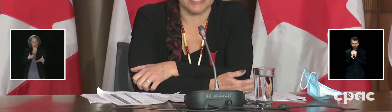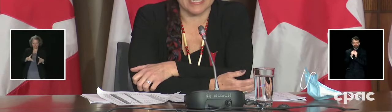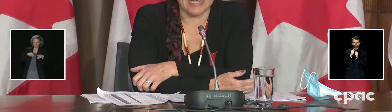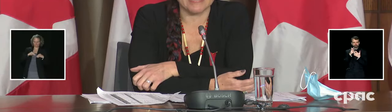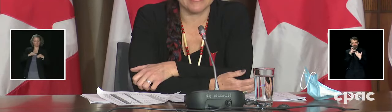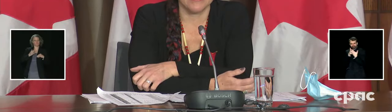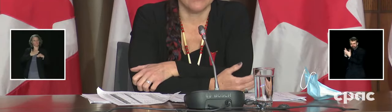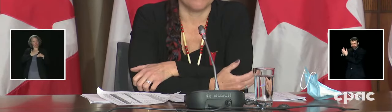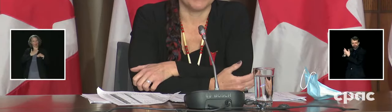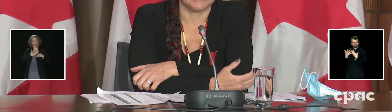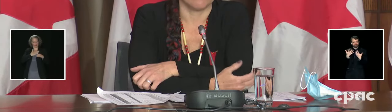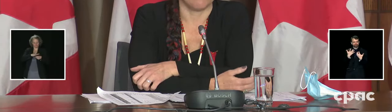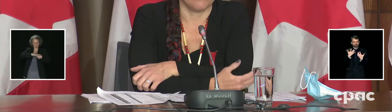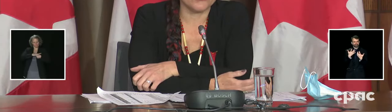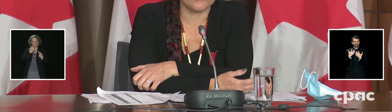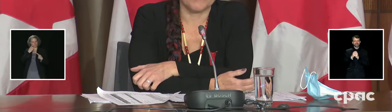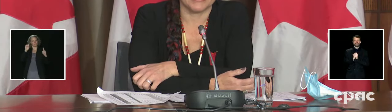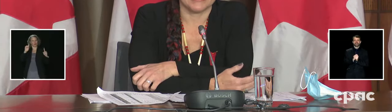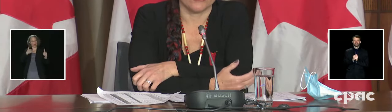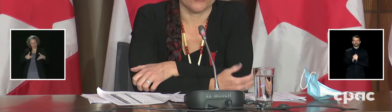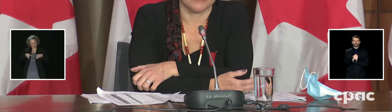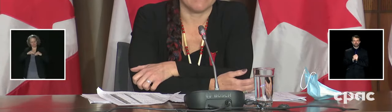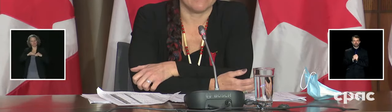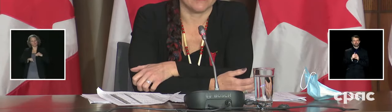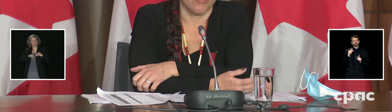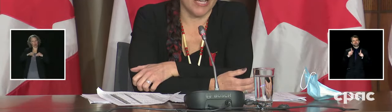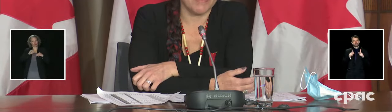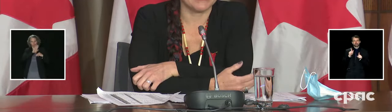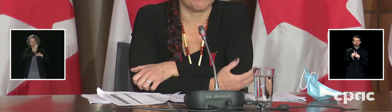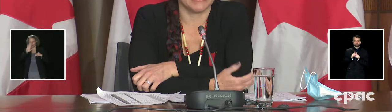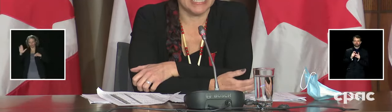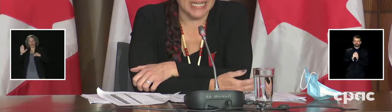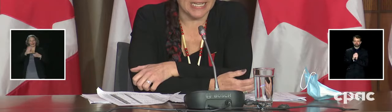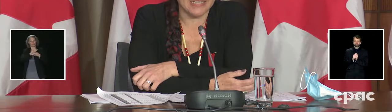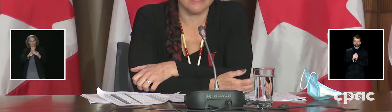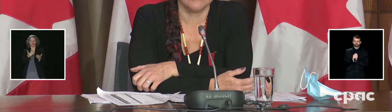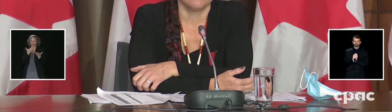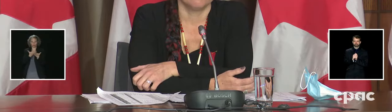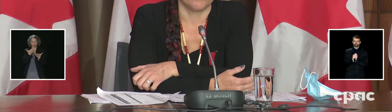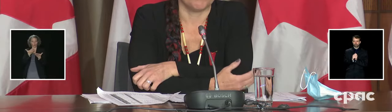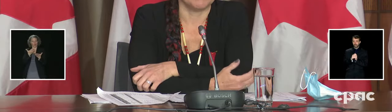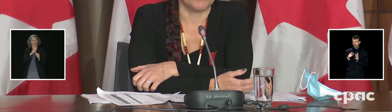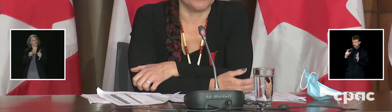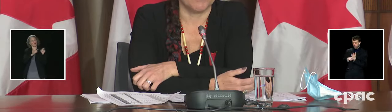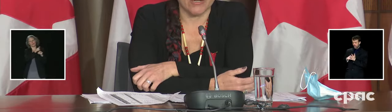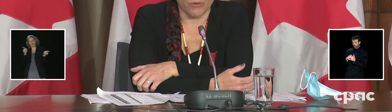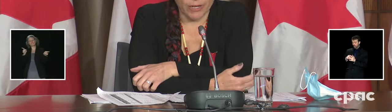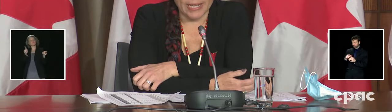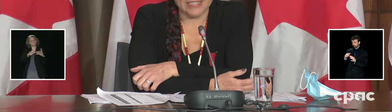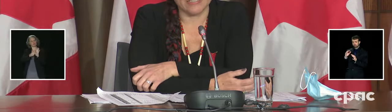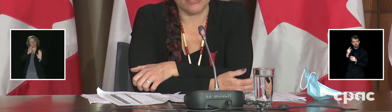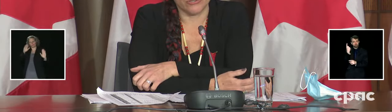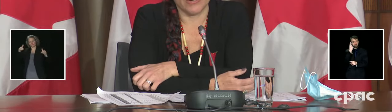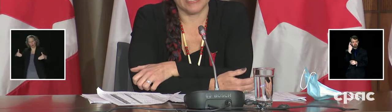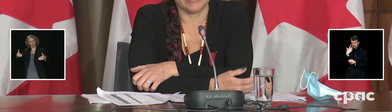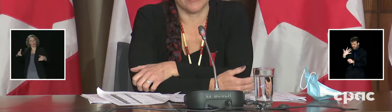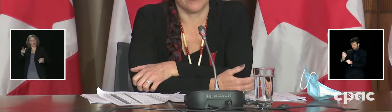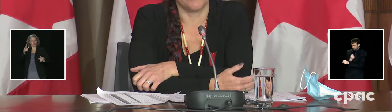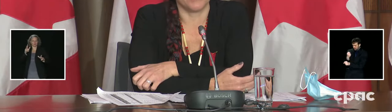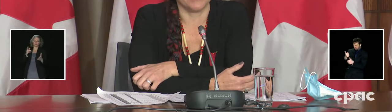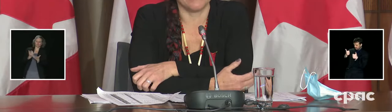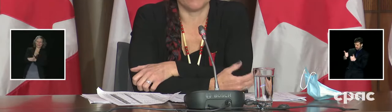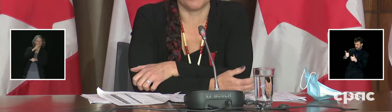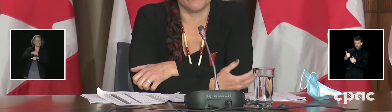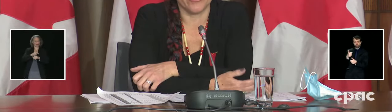over the success, but they are also making sure that the time has been taken for people to be oriented to it.